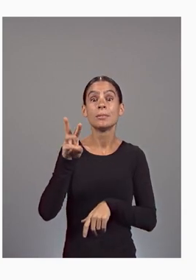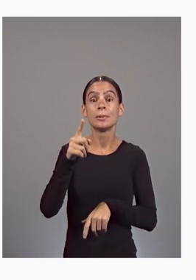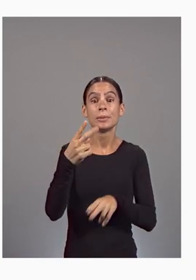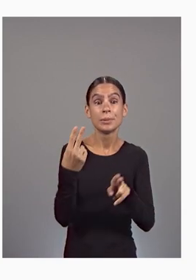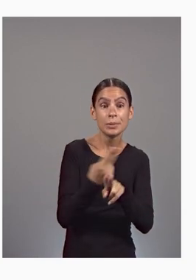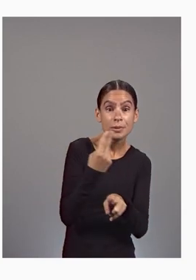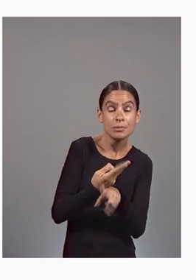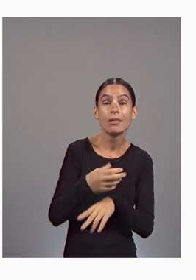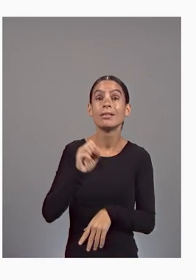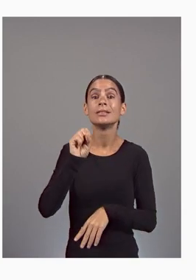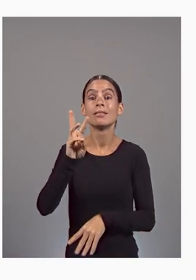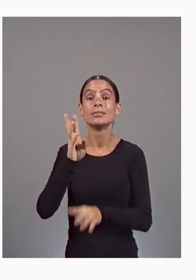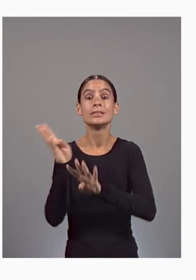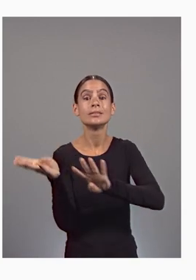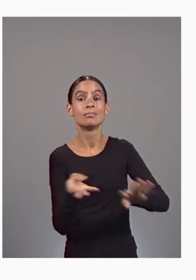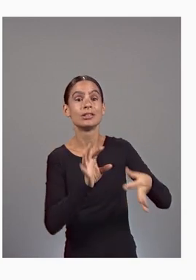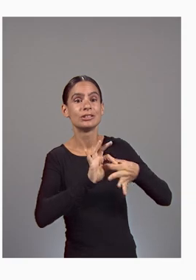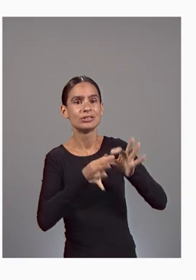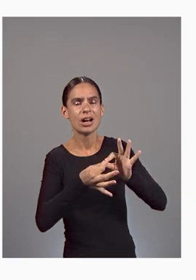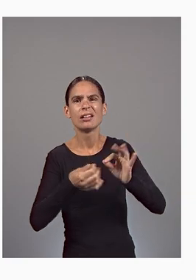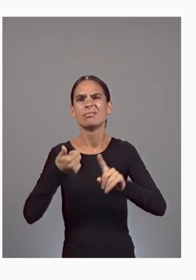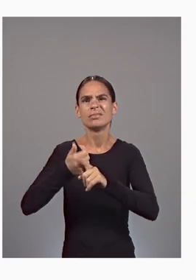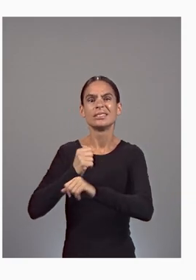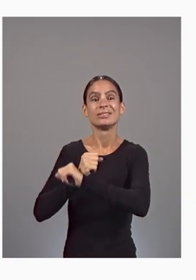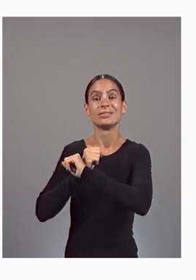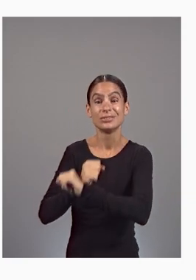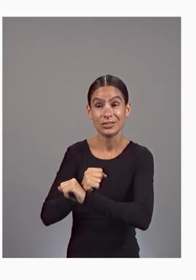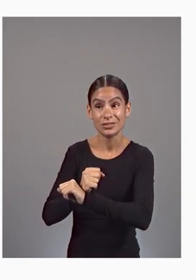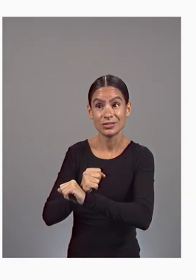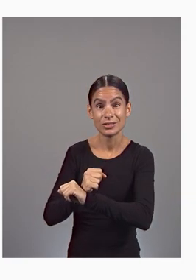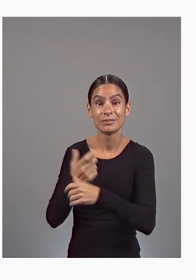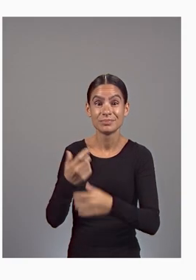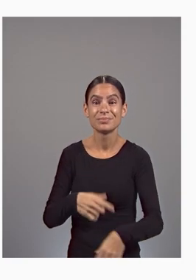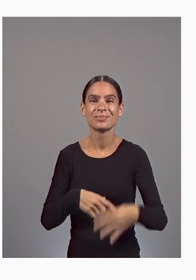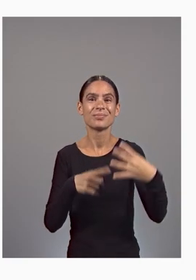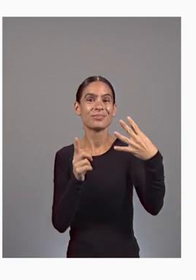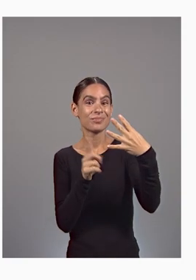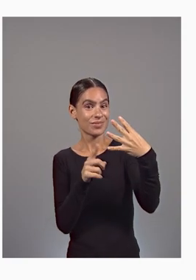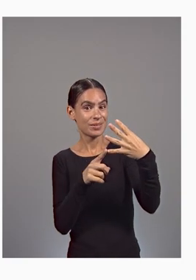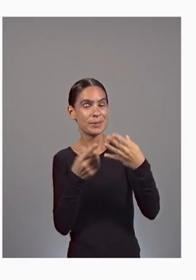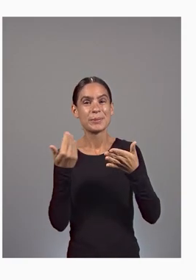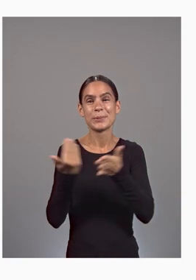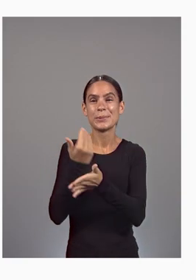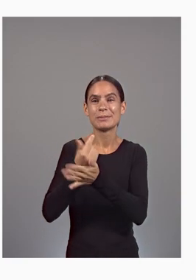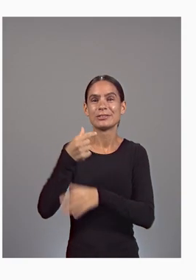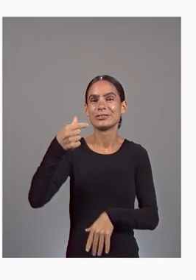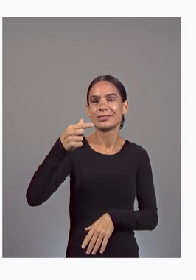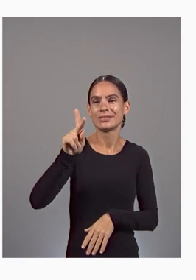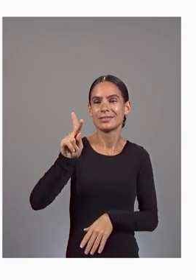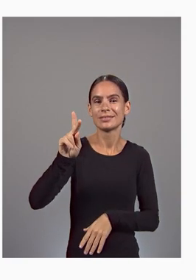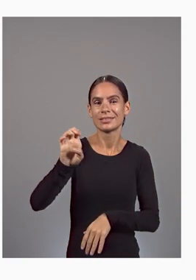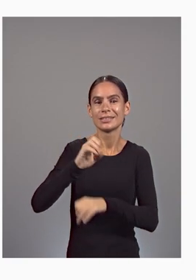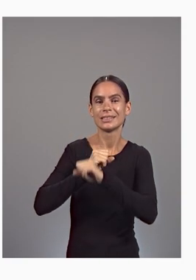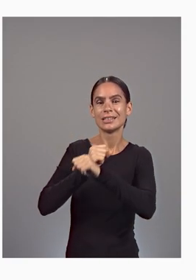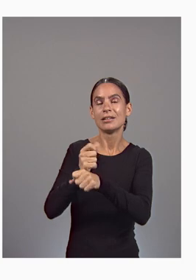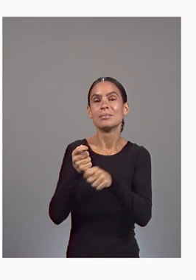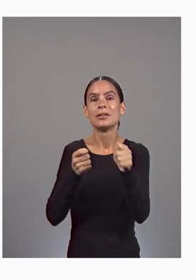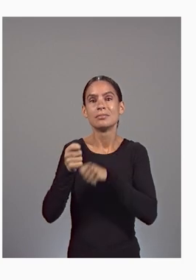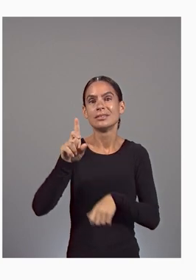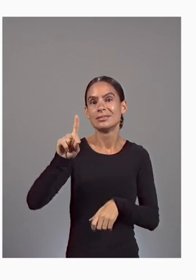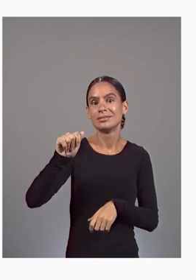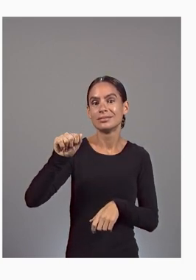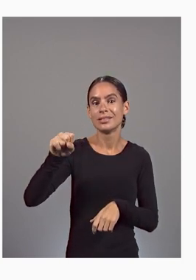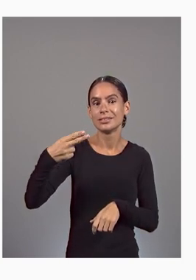software supply chain is secure. Fourth, the new GKE Security Management